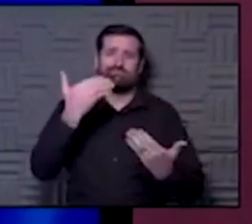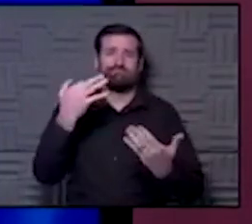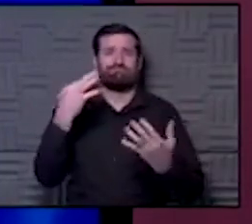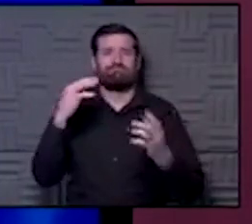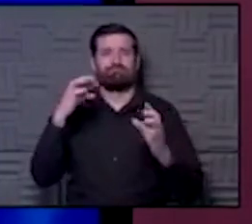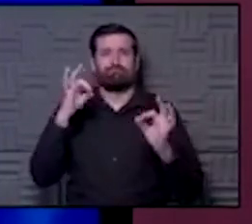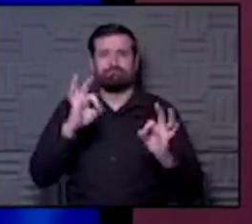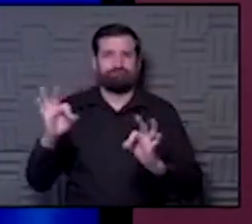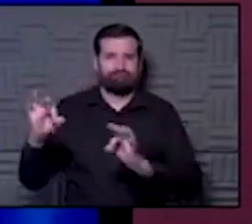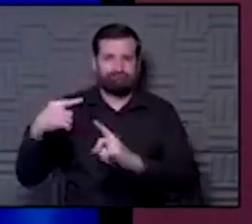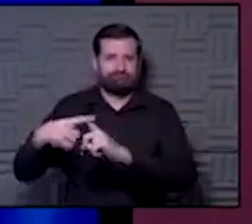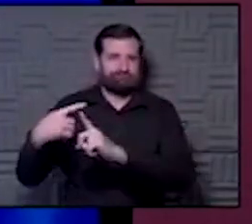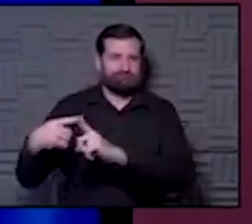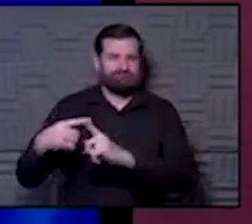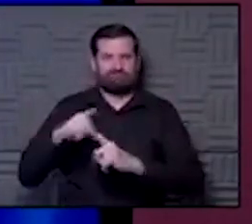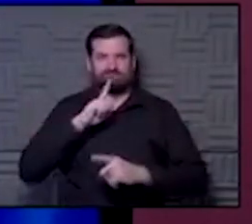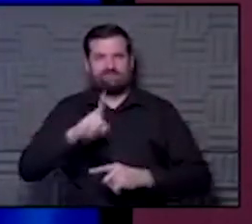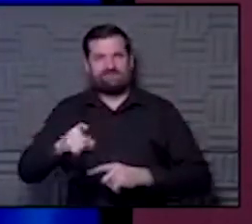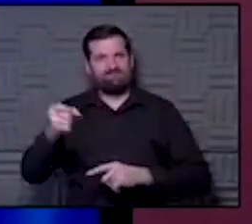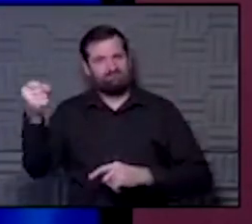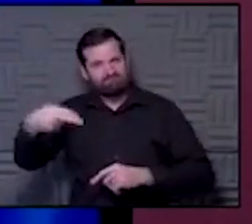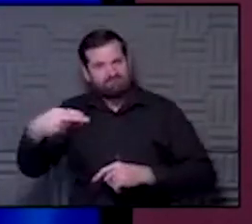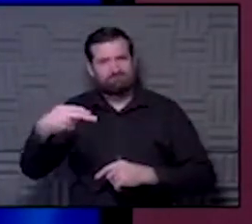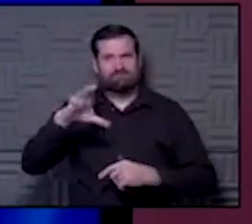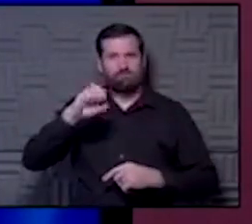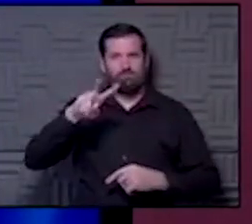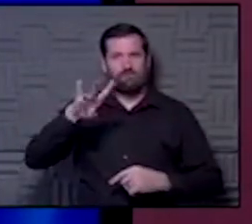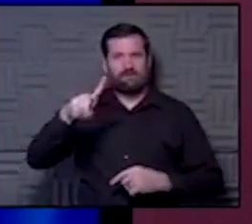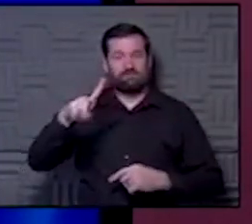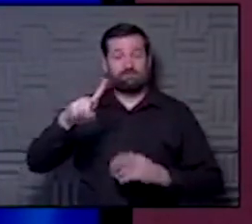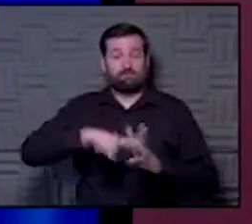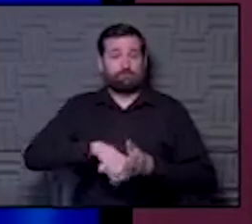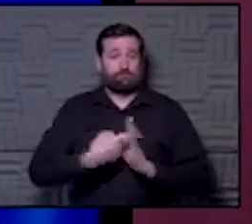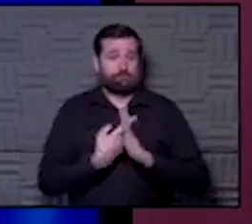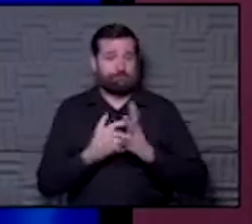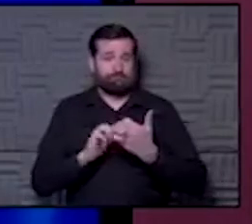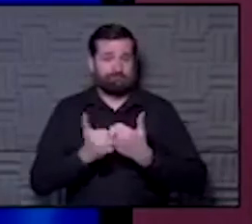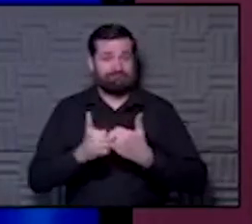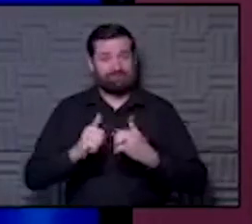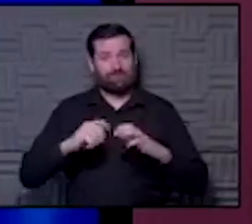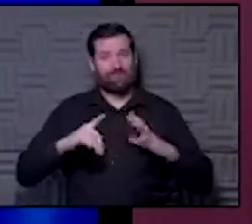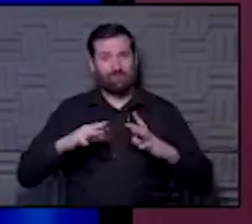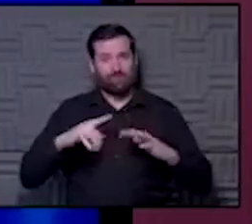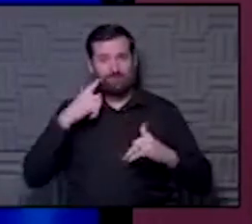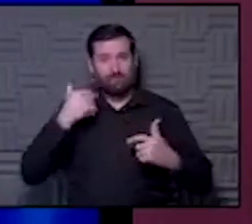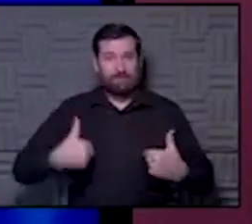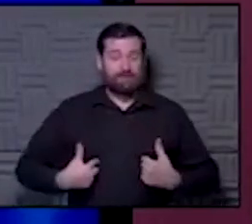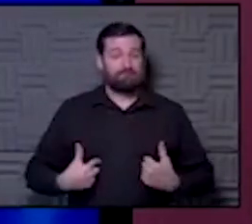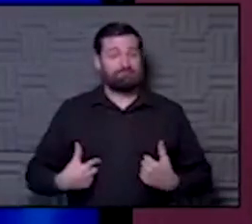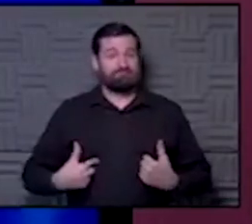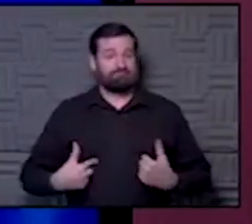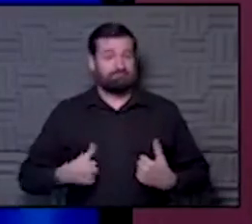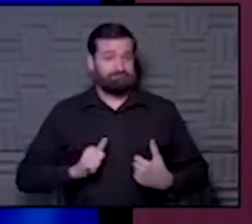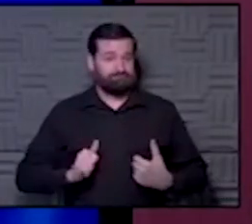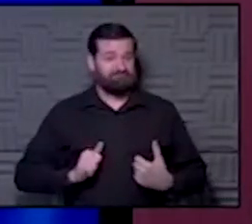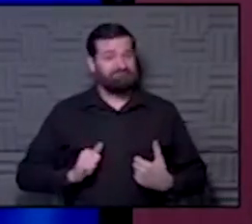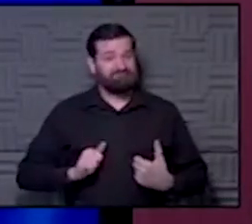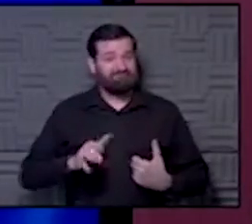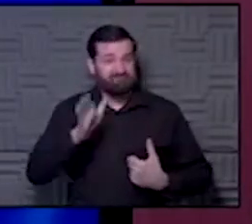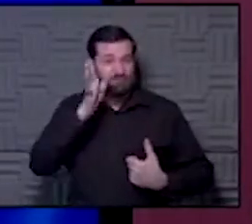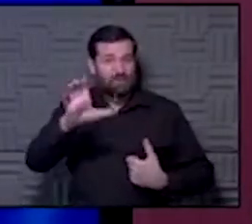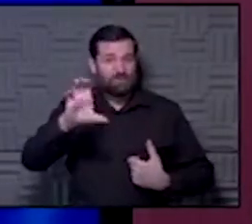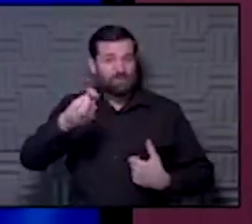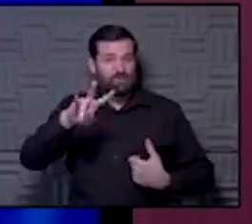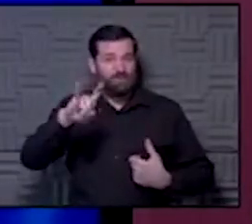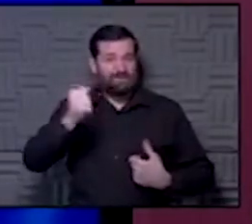as we begin to really beat COVID. This year is going to start off pretty cool for me today on a personal level as I get my COVID